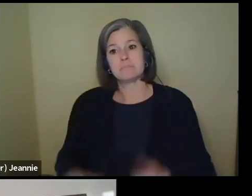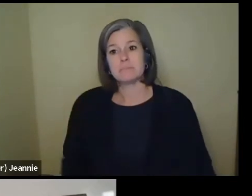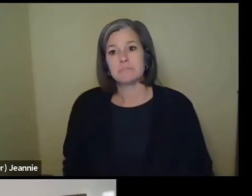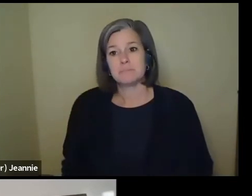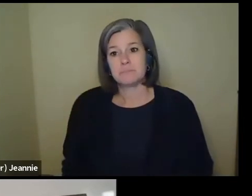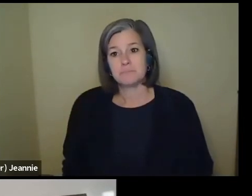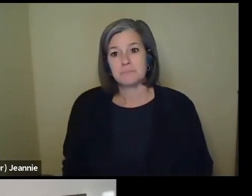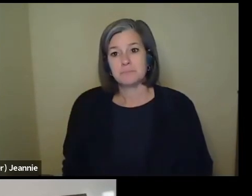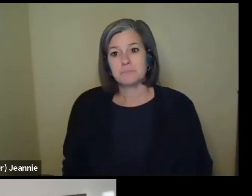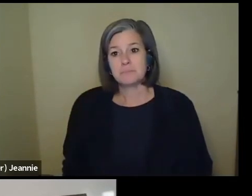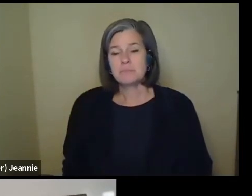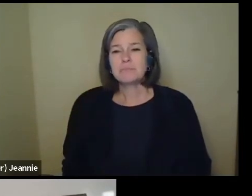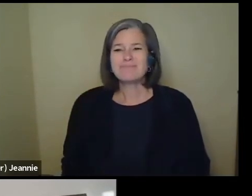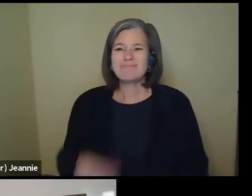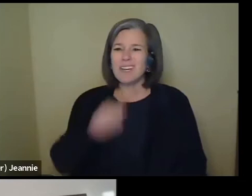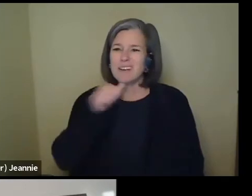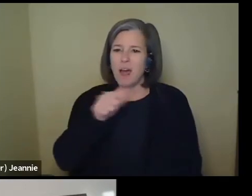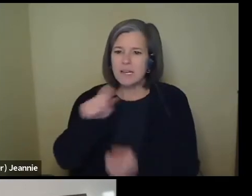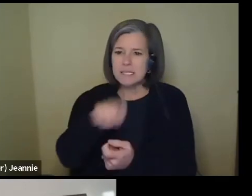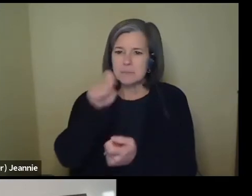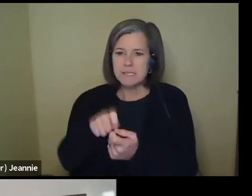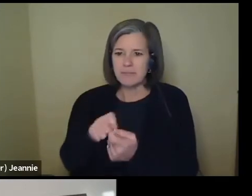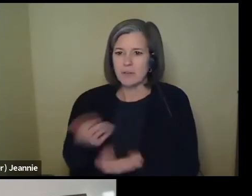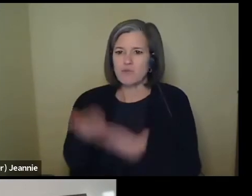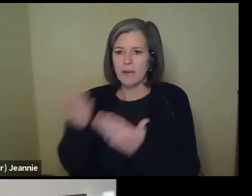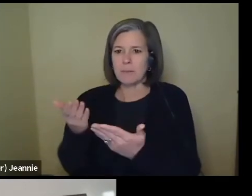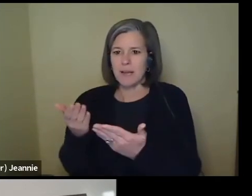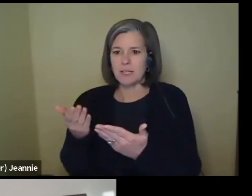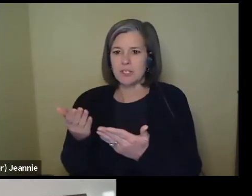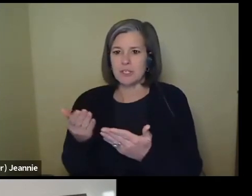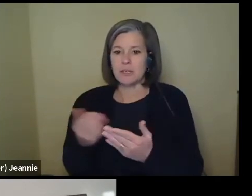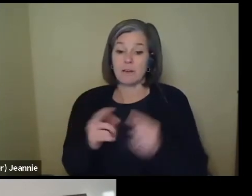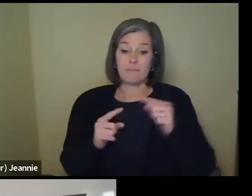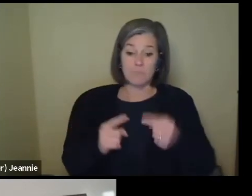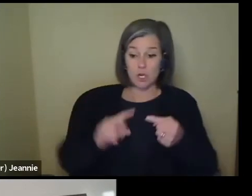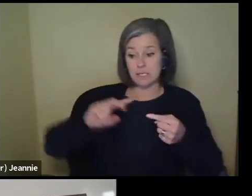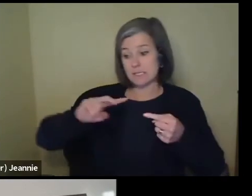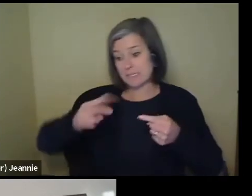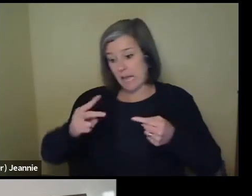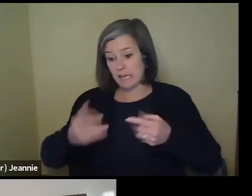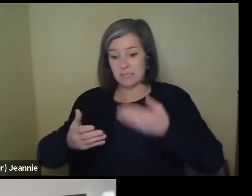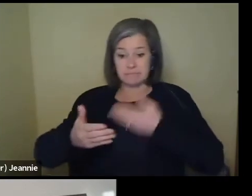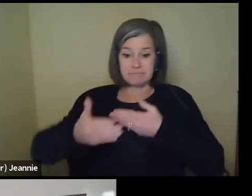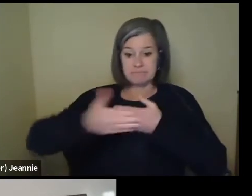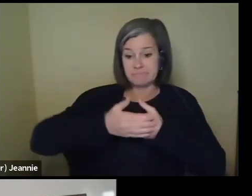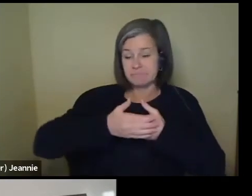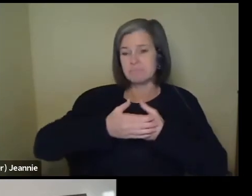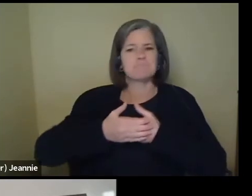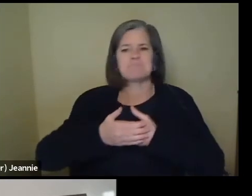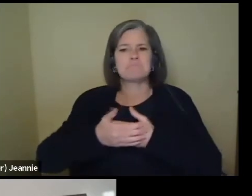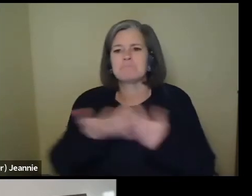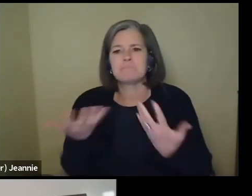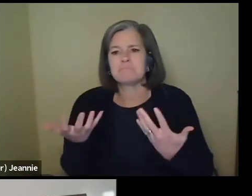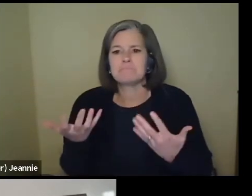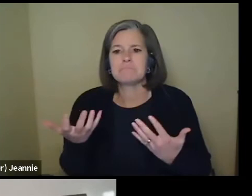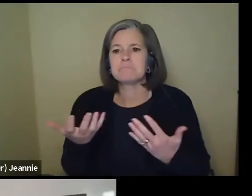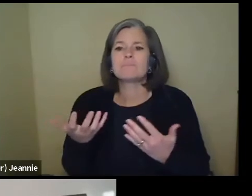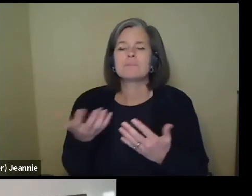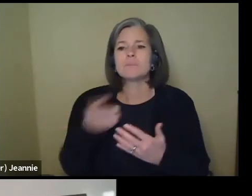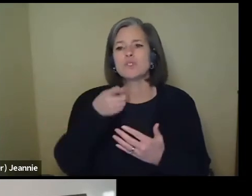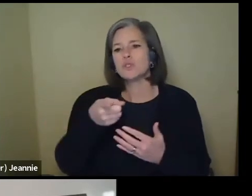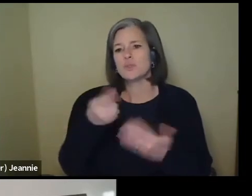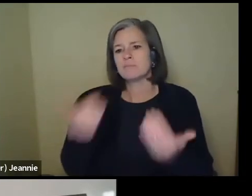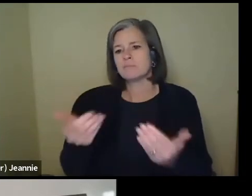So there's not a specific recommendation about the order that we should wear them in. It's basically you should